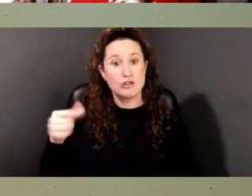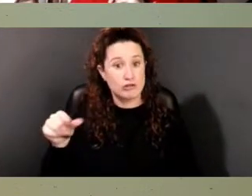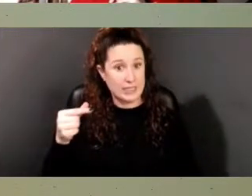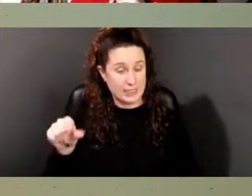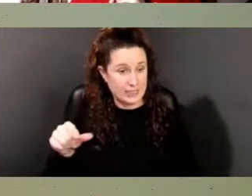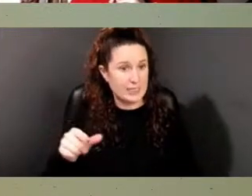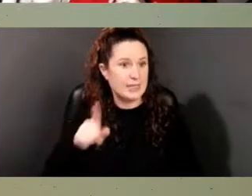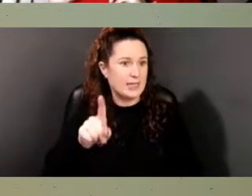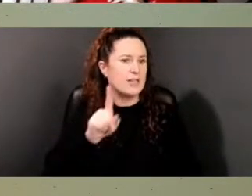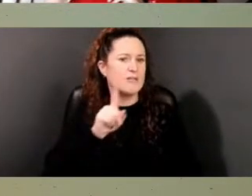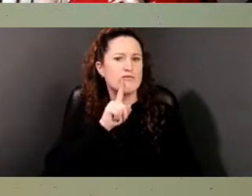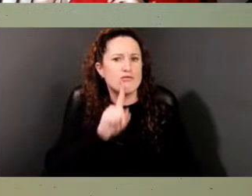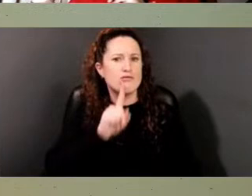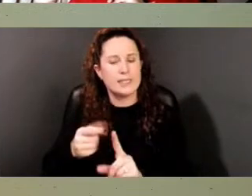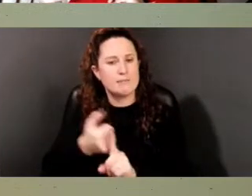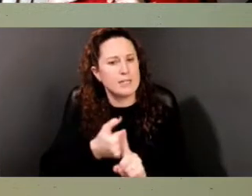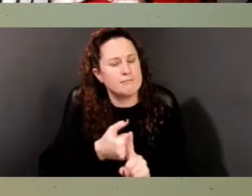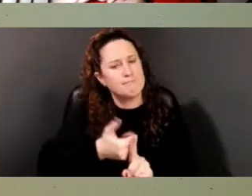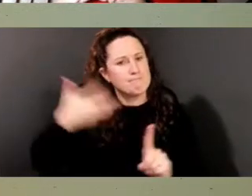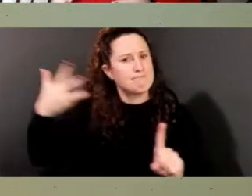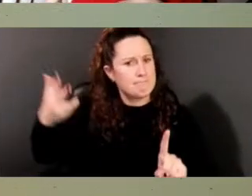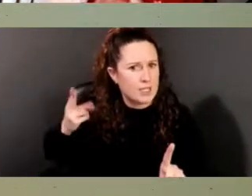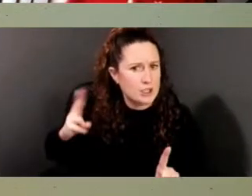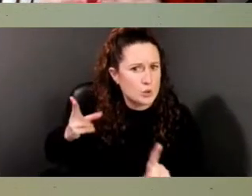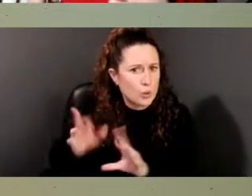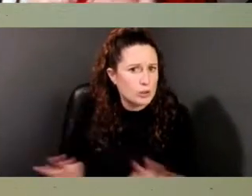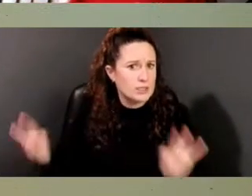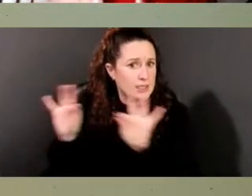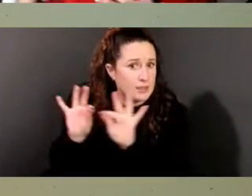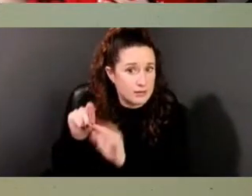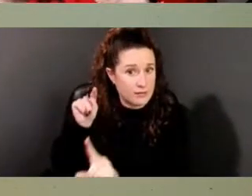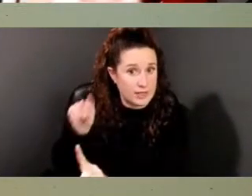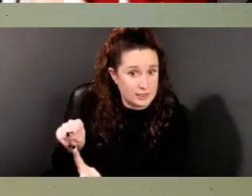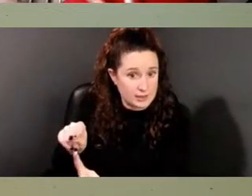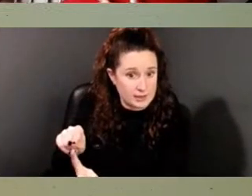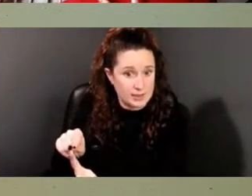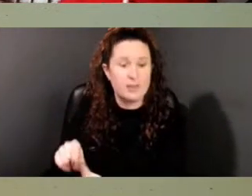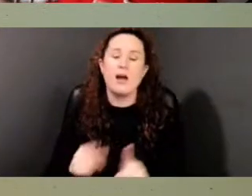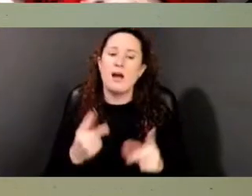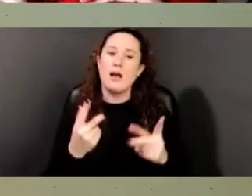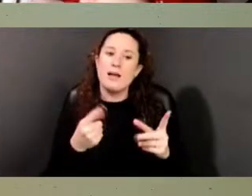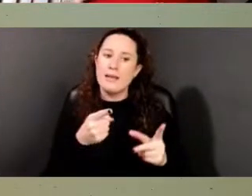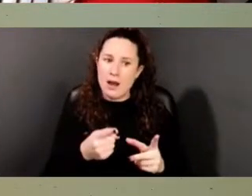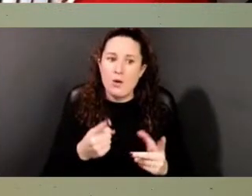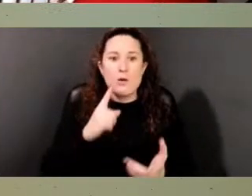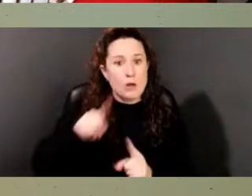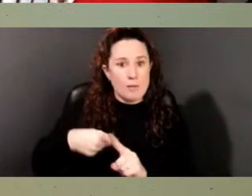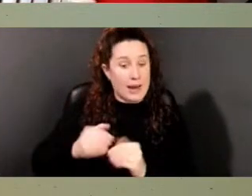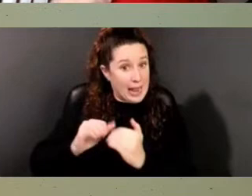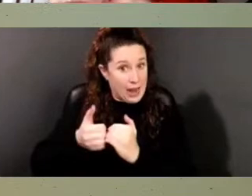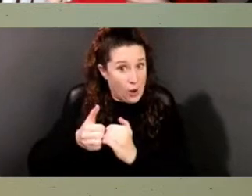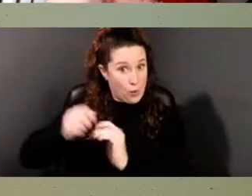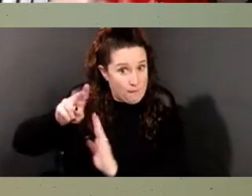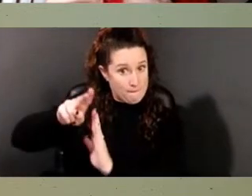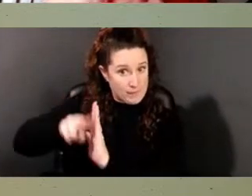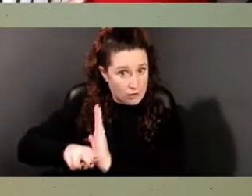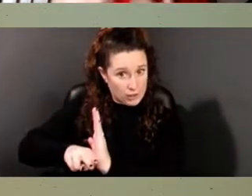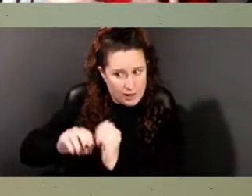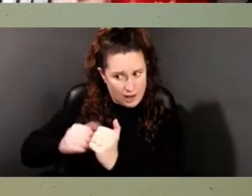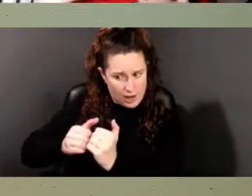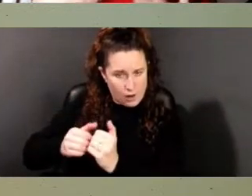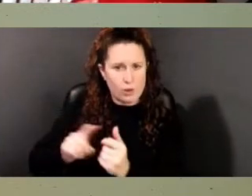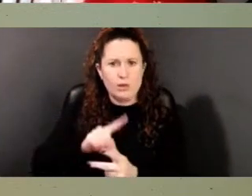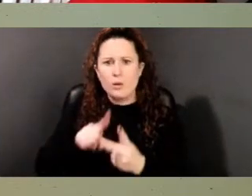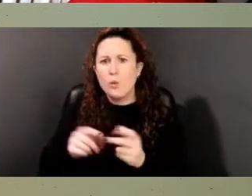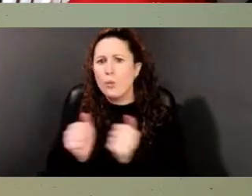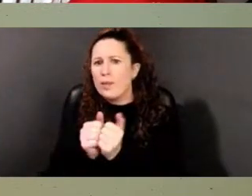significance of this. And one of the things that I'll point out, not only are we talking about how they're buried, what they're buried with, we could tell